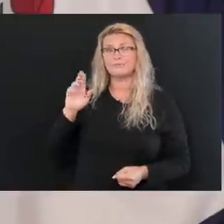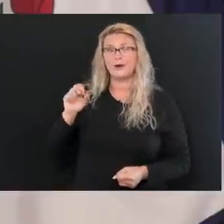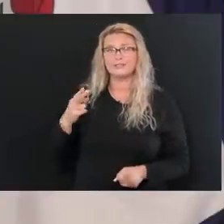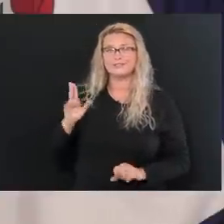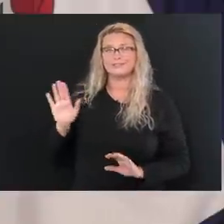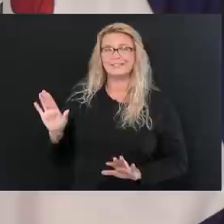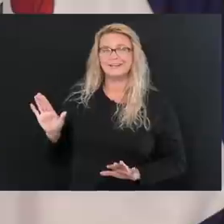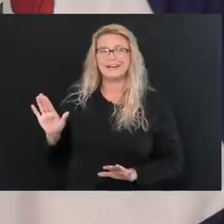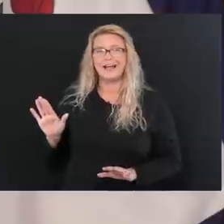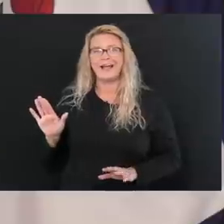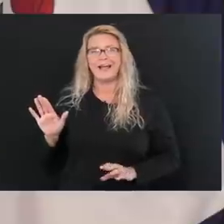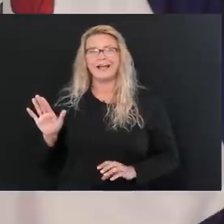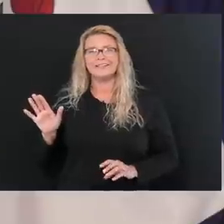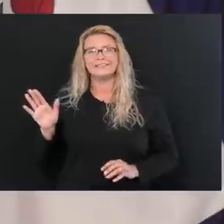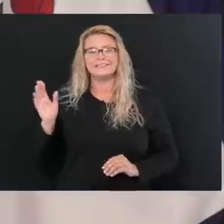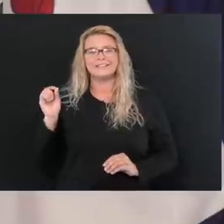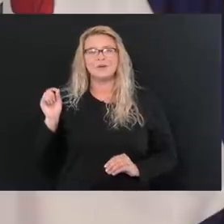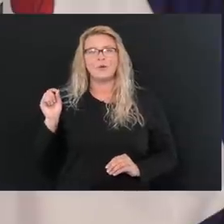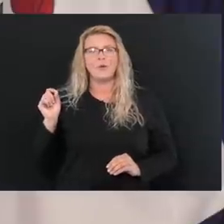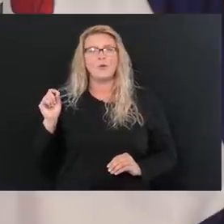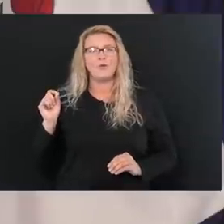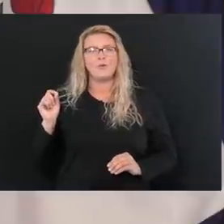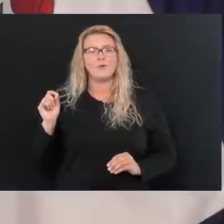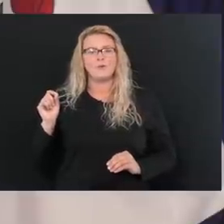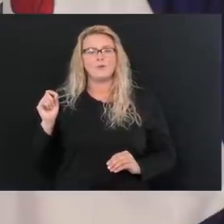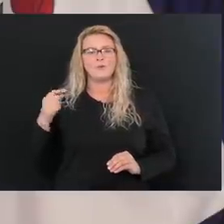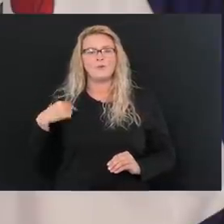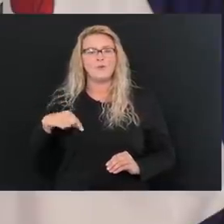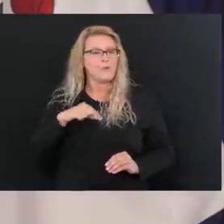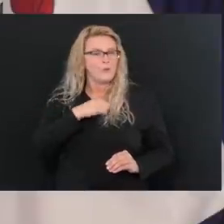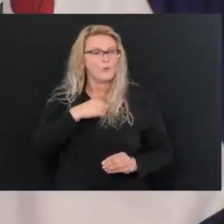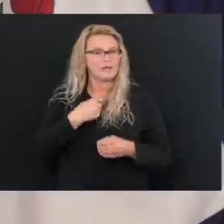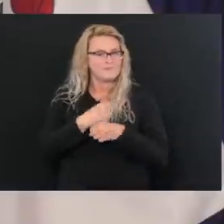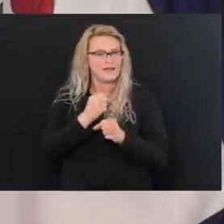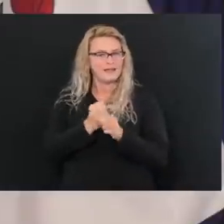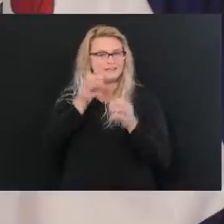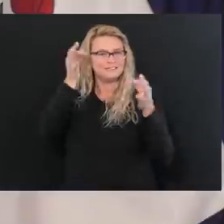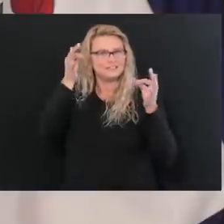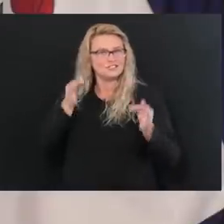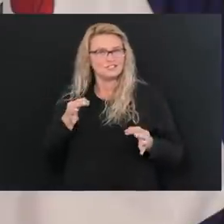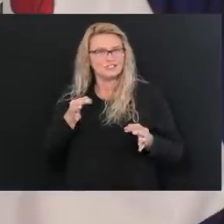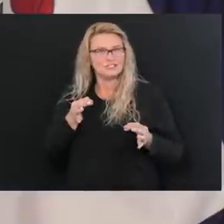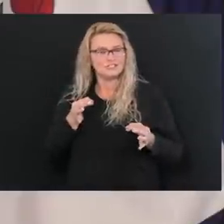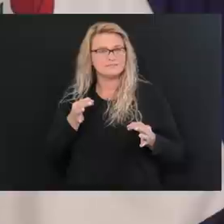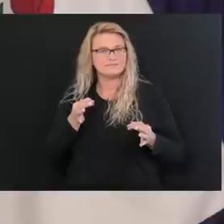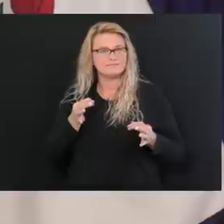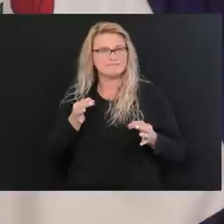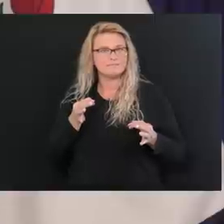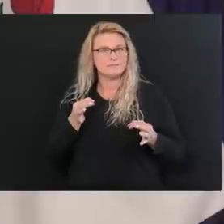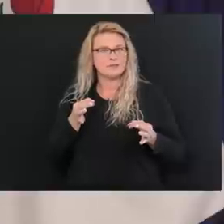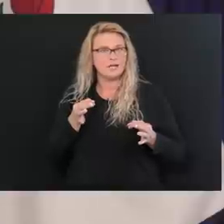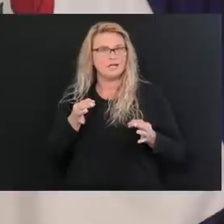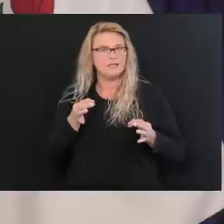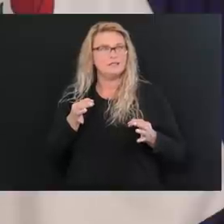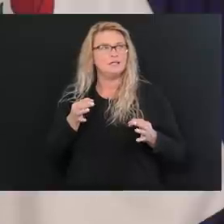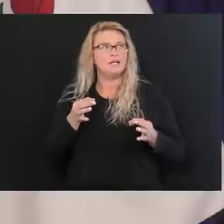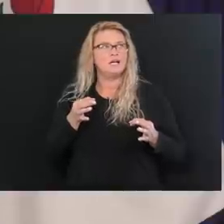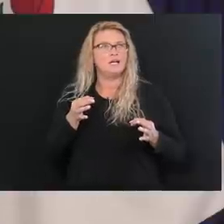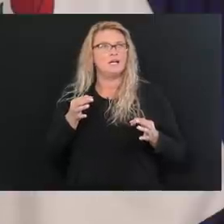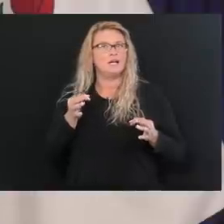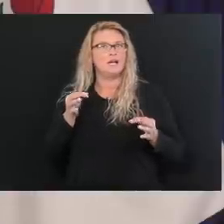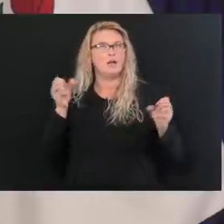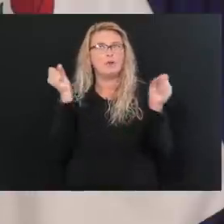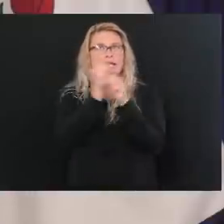said, you know, when we made the decision and we came up with the idea